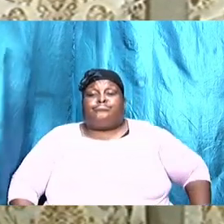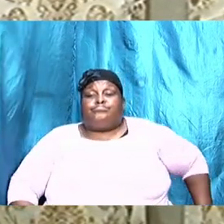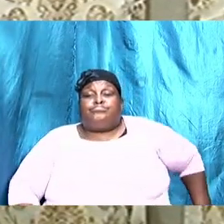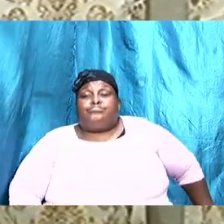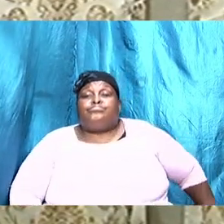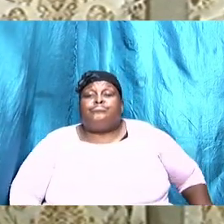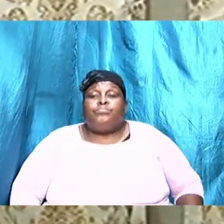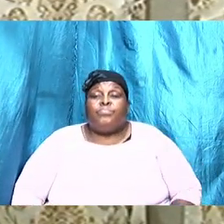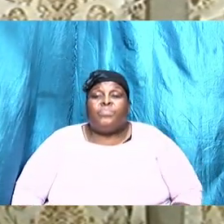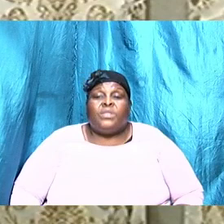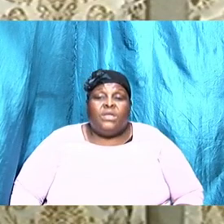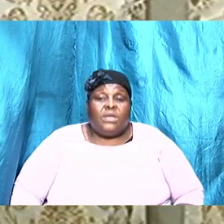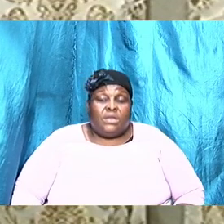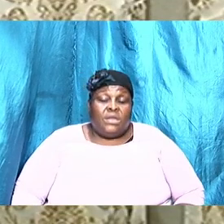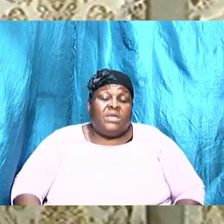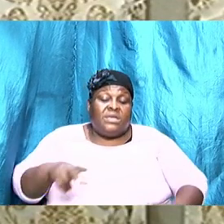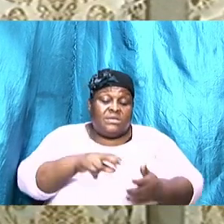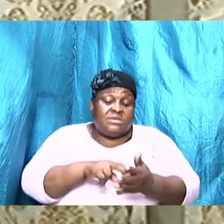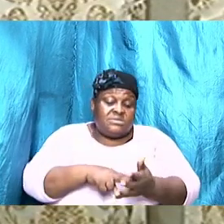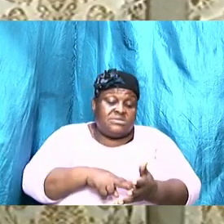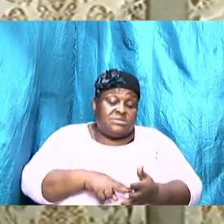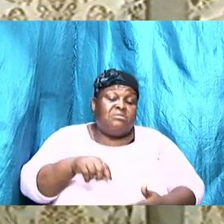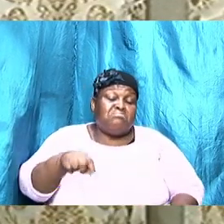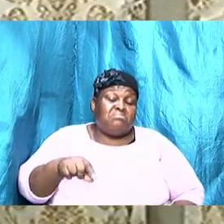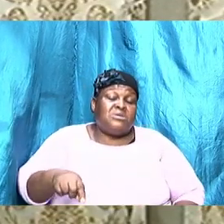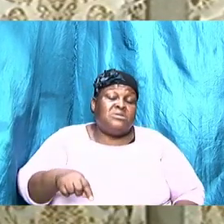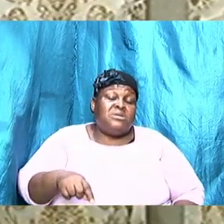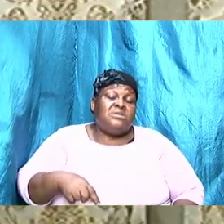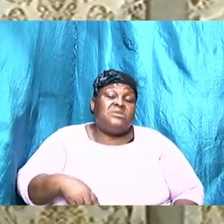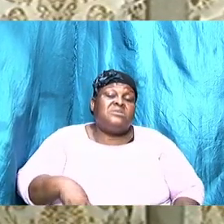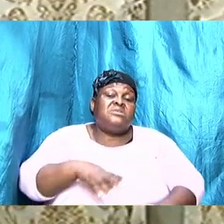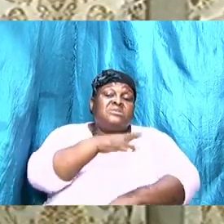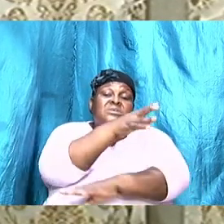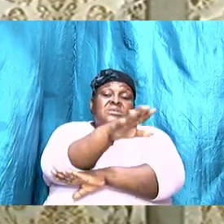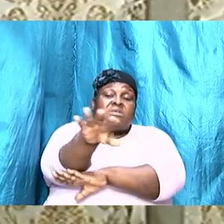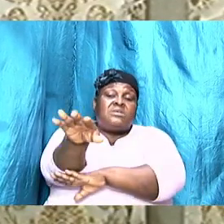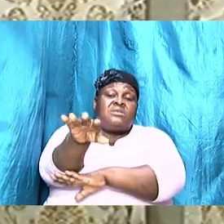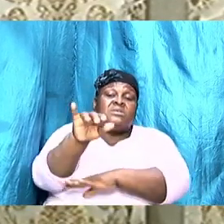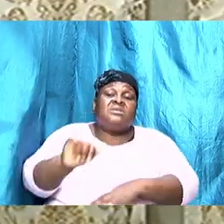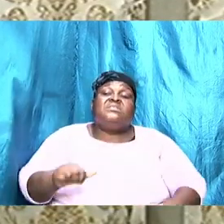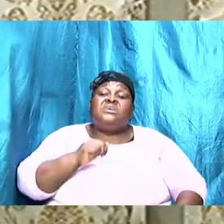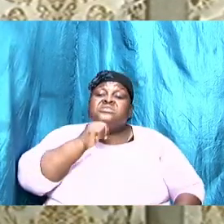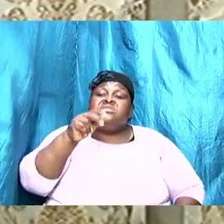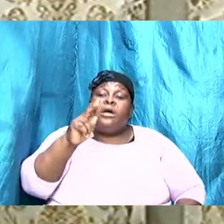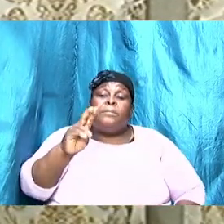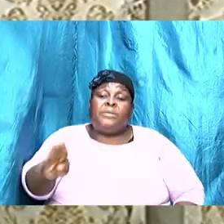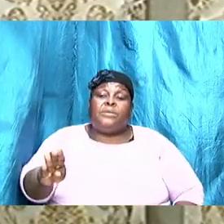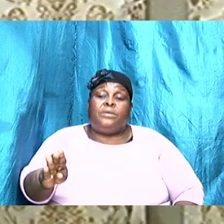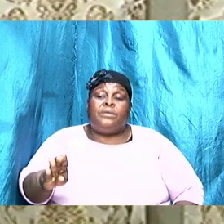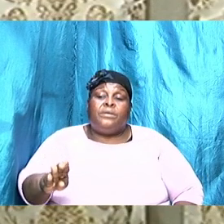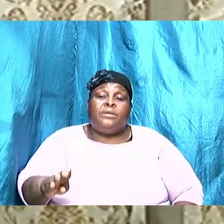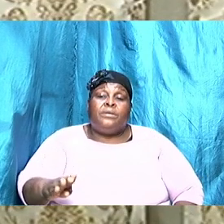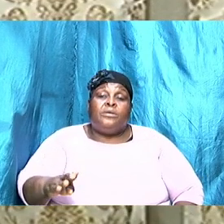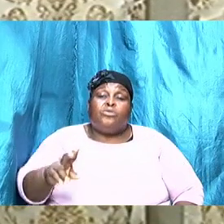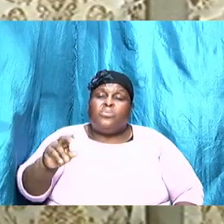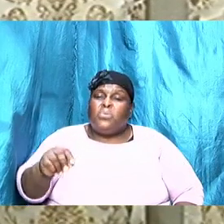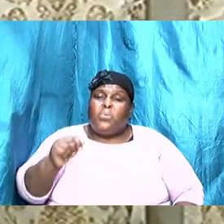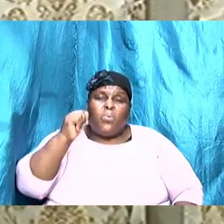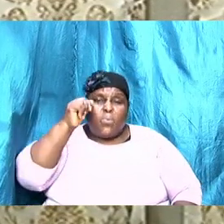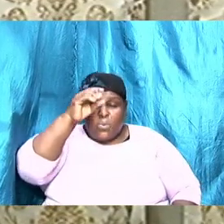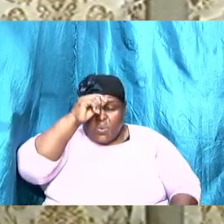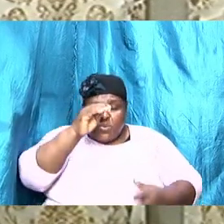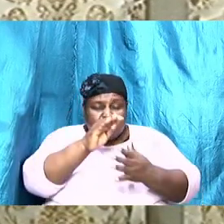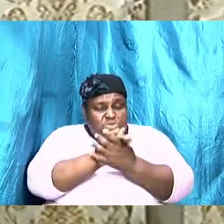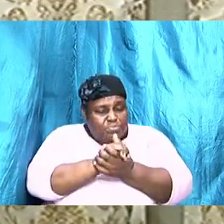and I stand here this evening to say that must not be and no husband